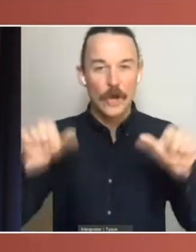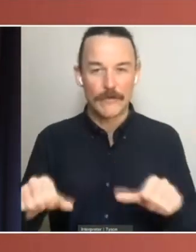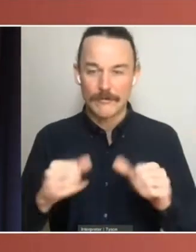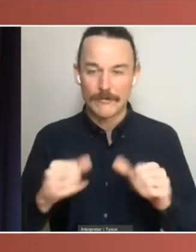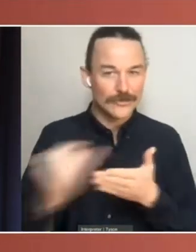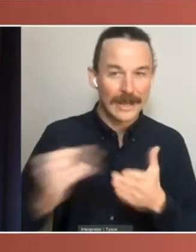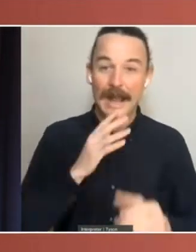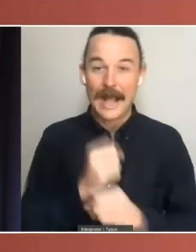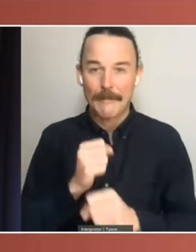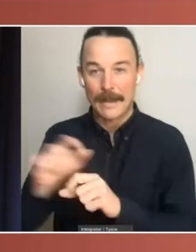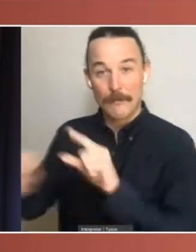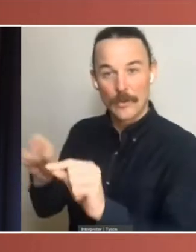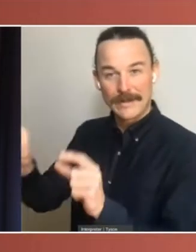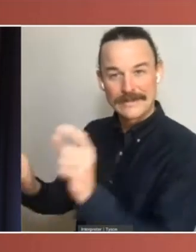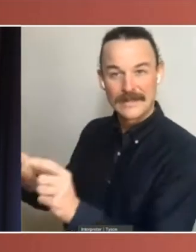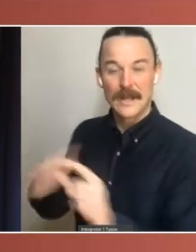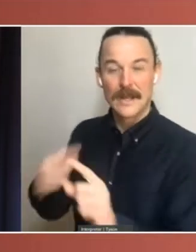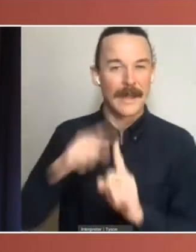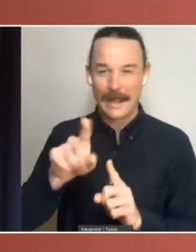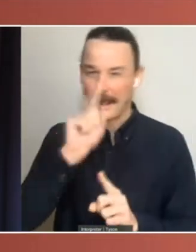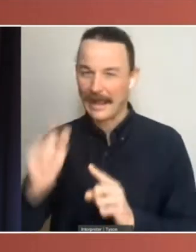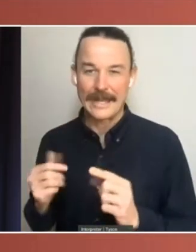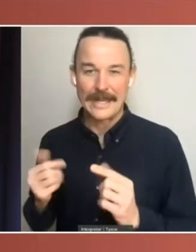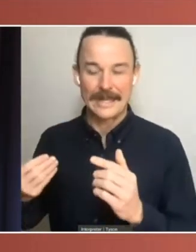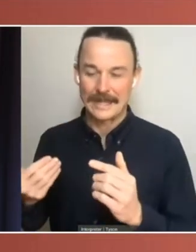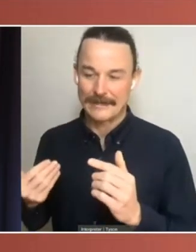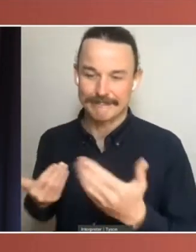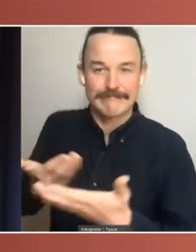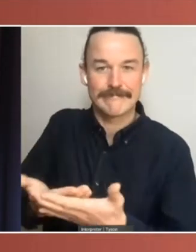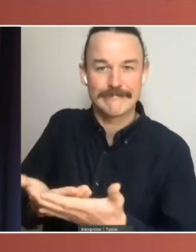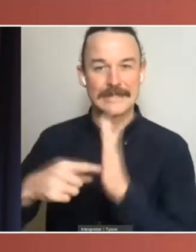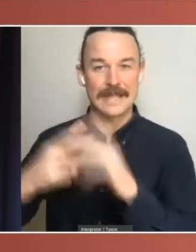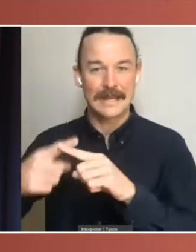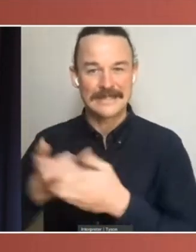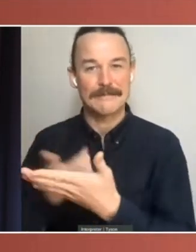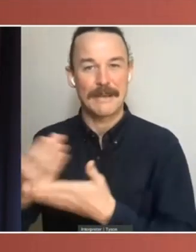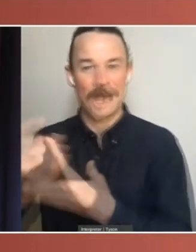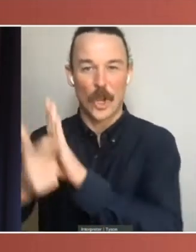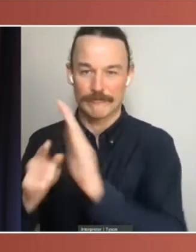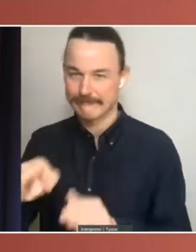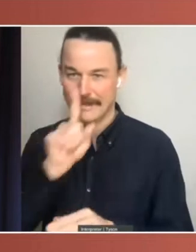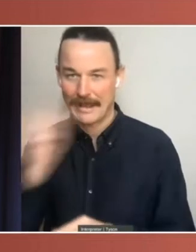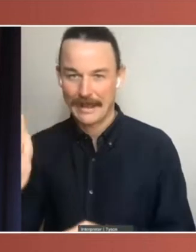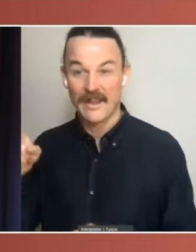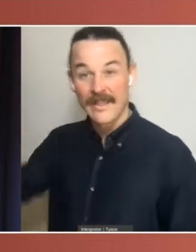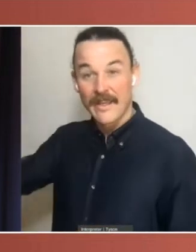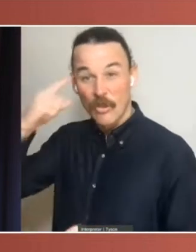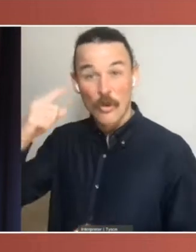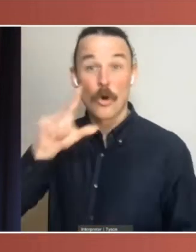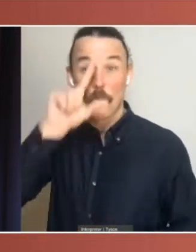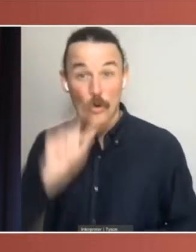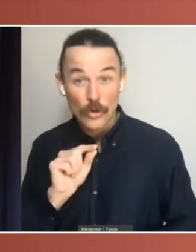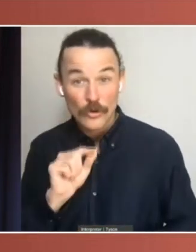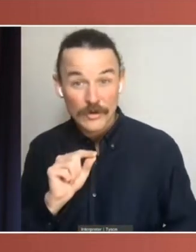introduce tax and spending legislation. More Australians thought the Senate, more these powers than that it did not have these